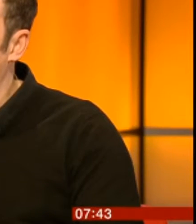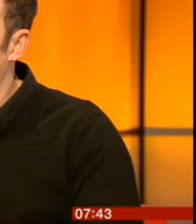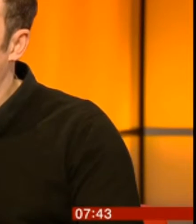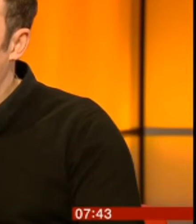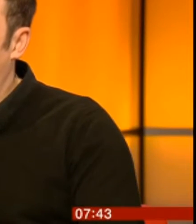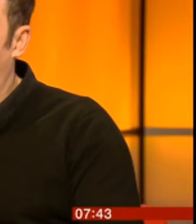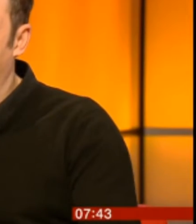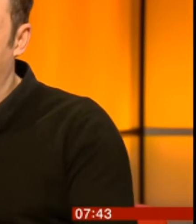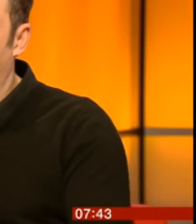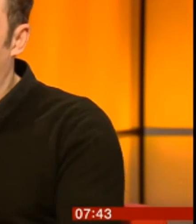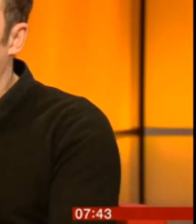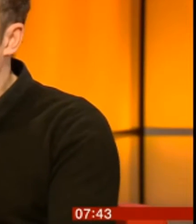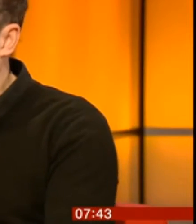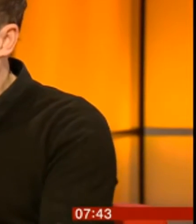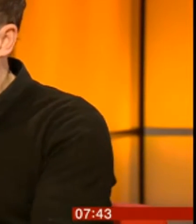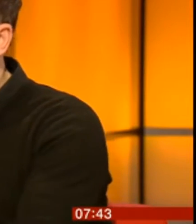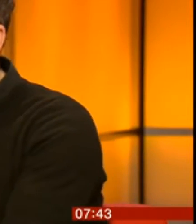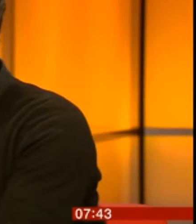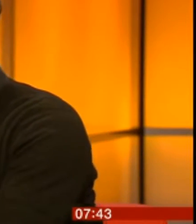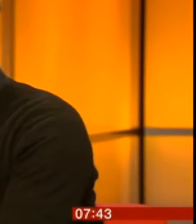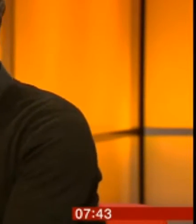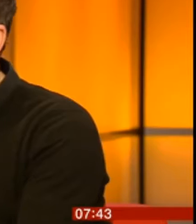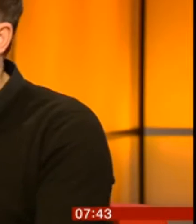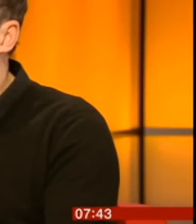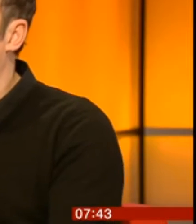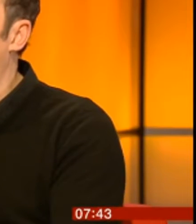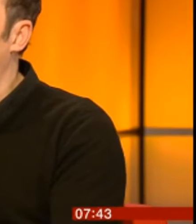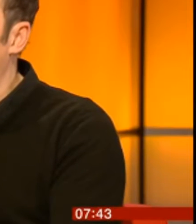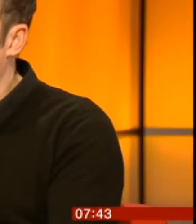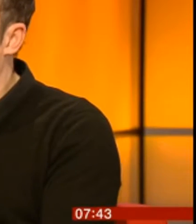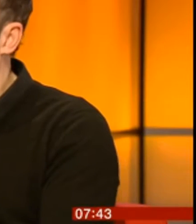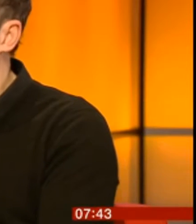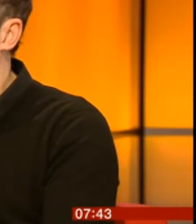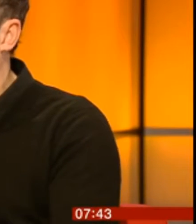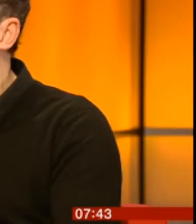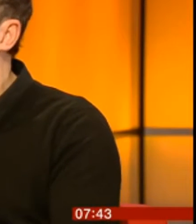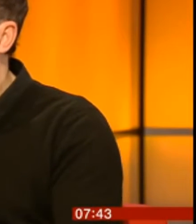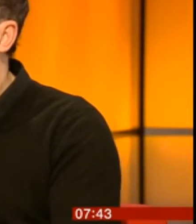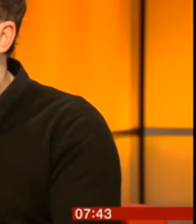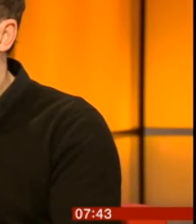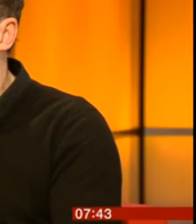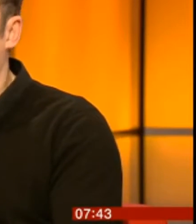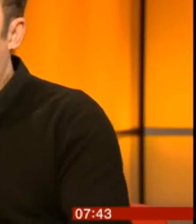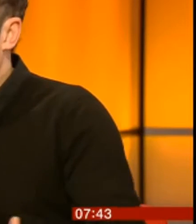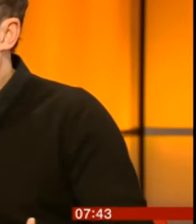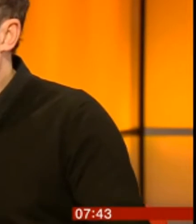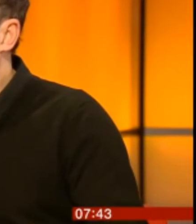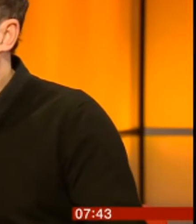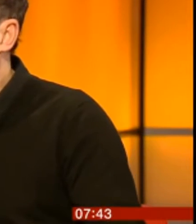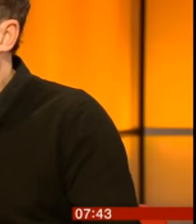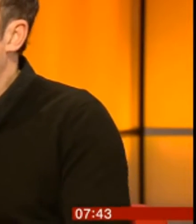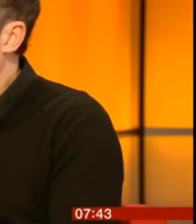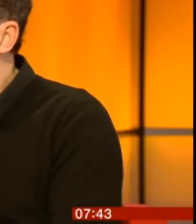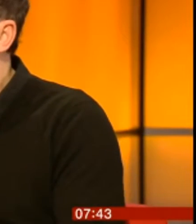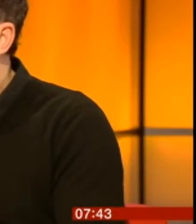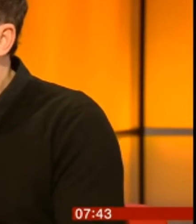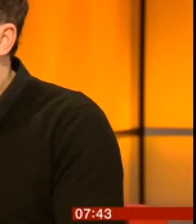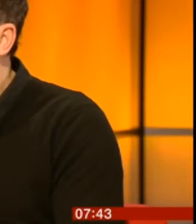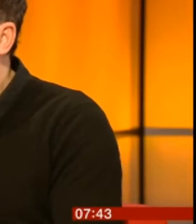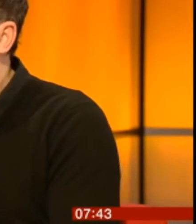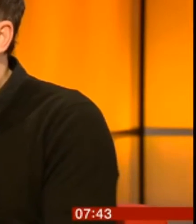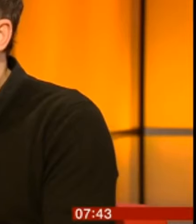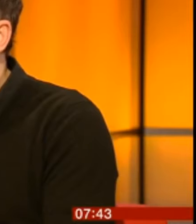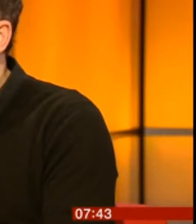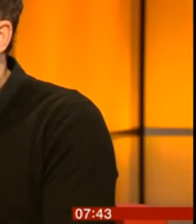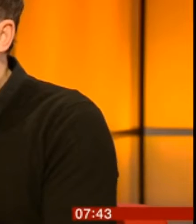information to be there in the first instance on the menu so you can make a decision and feel safe together and go out together. Otherwise, people